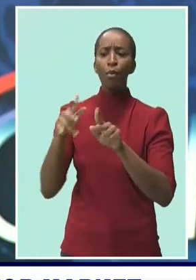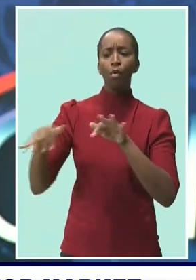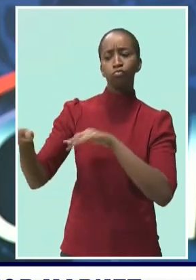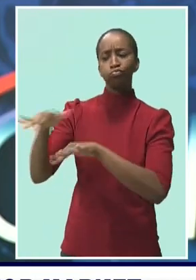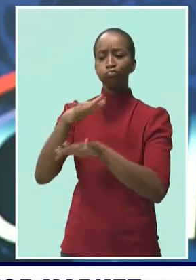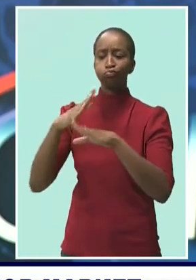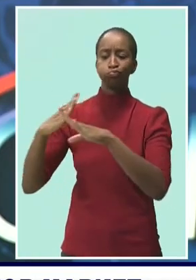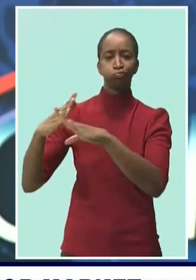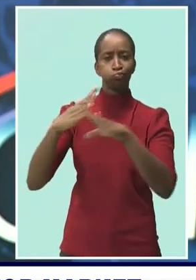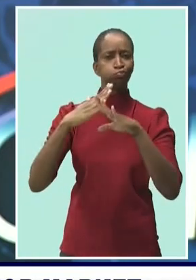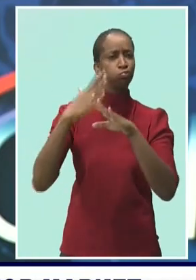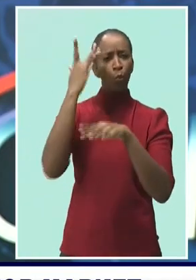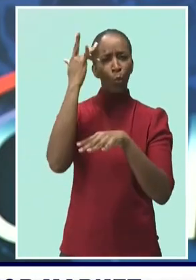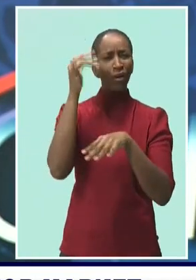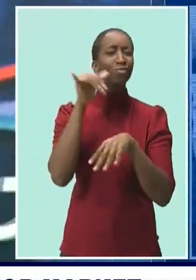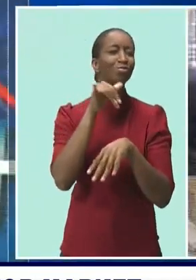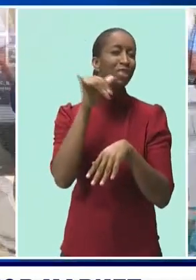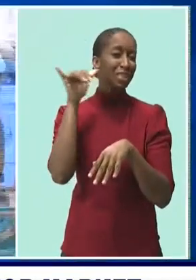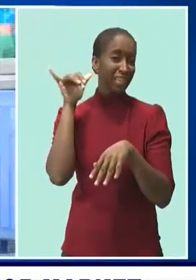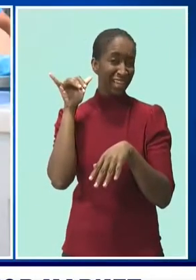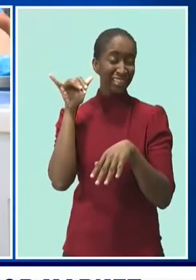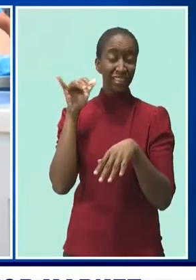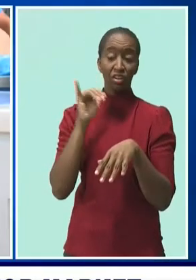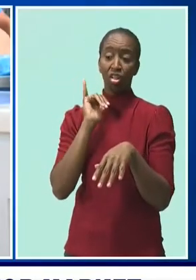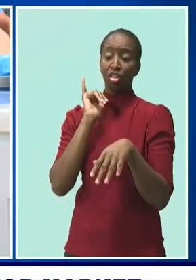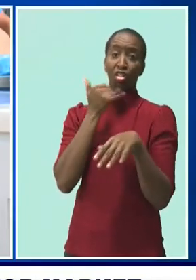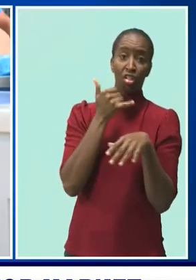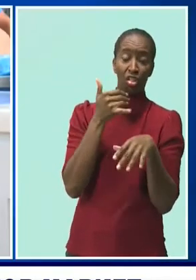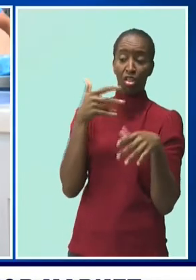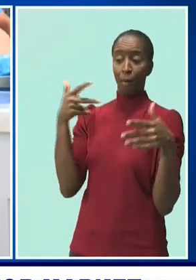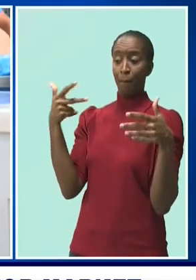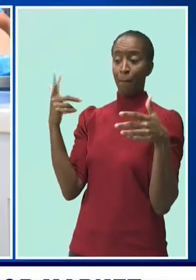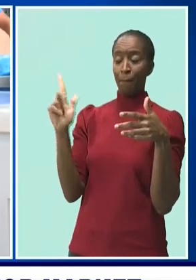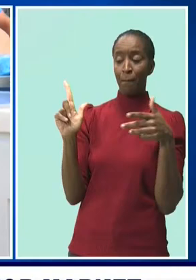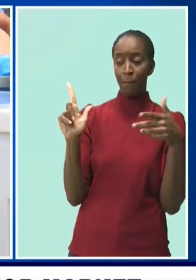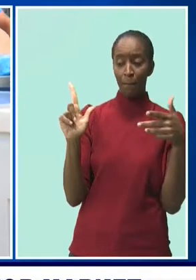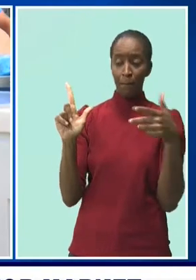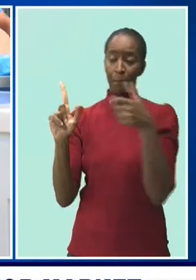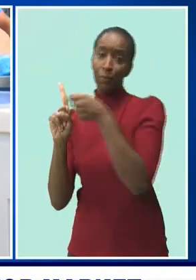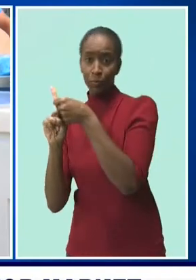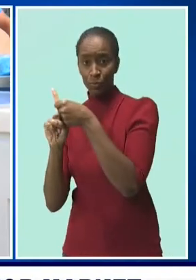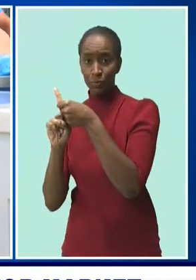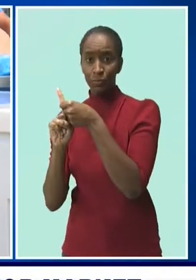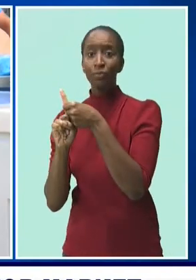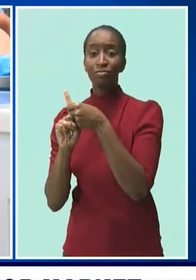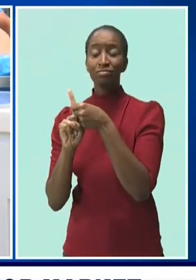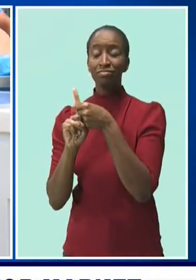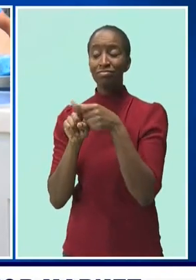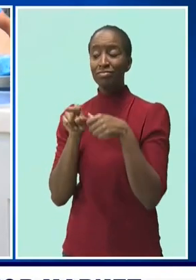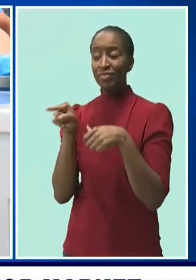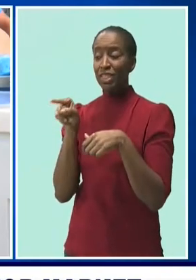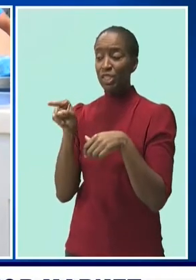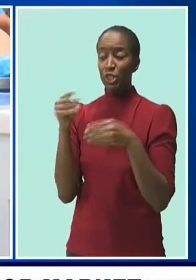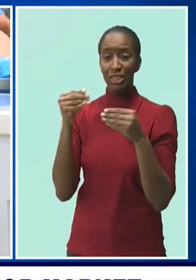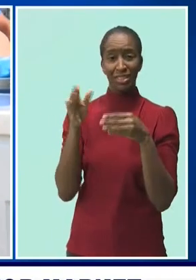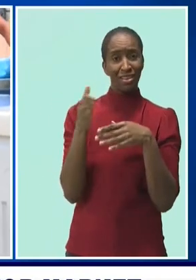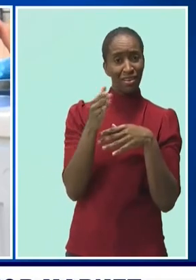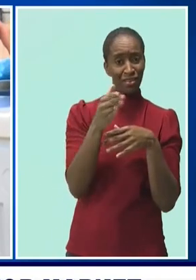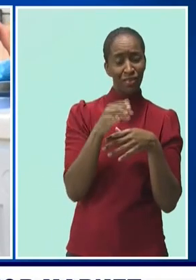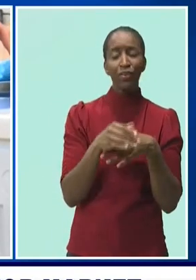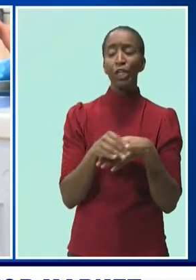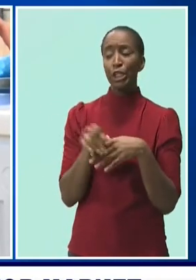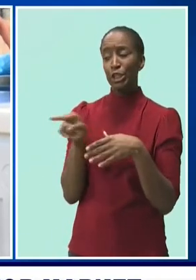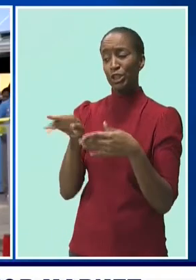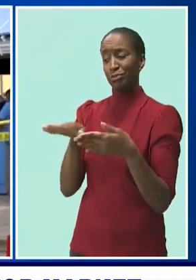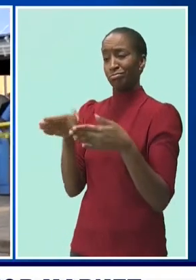tragic freak accident. The accident resulted in the death of 74 year old fish vendor Rita Hunt and left 63